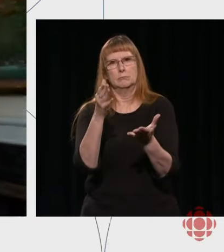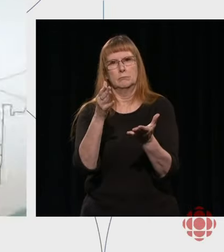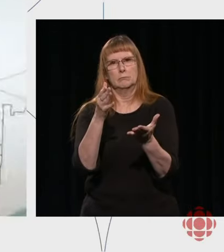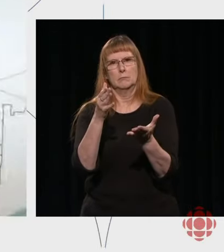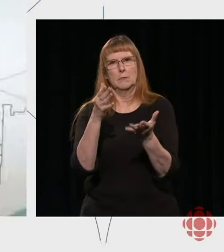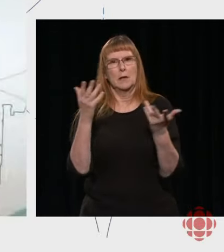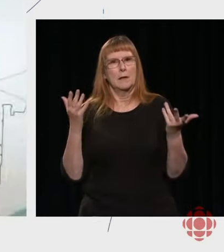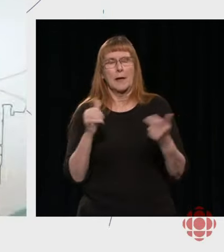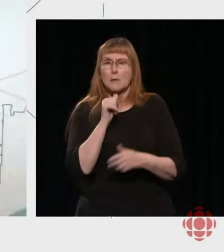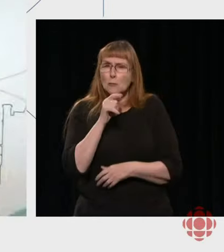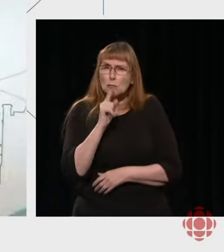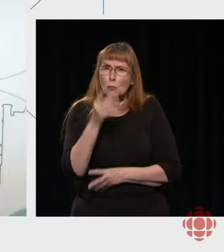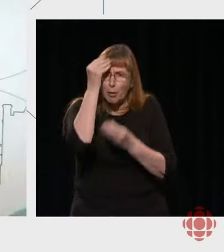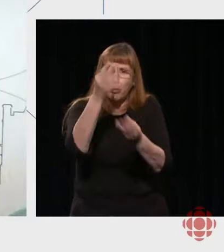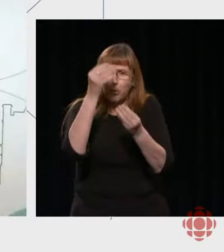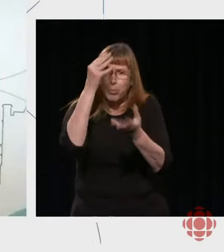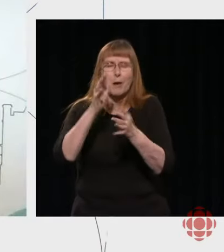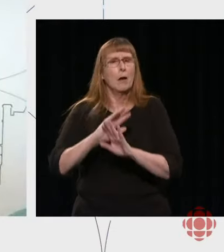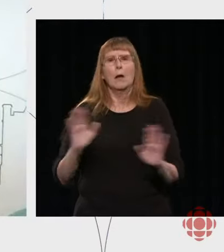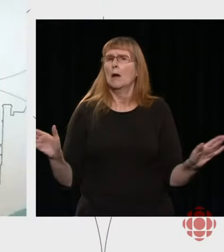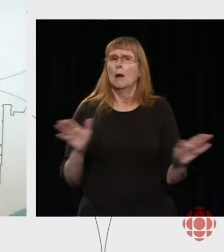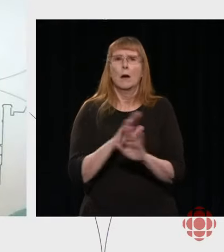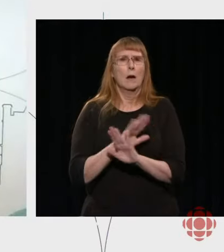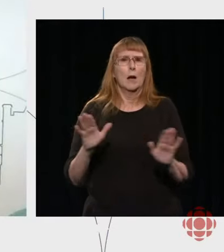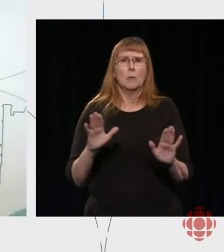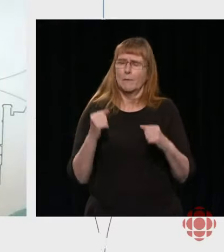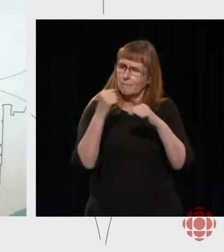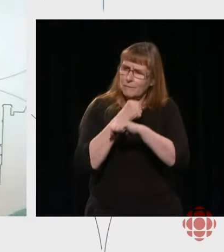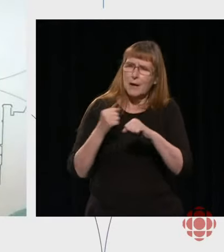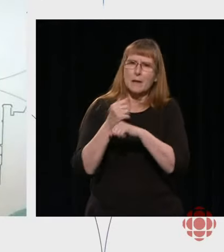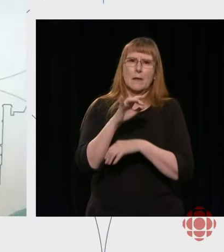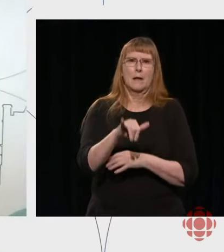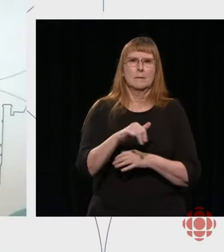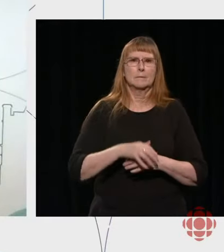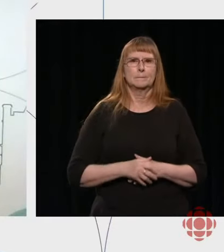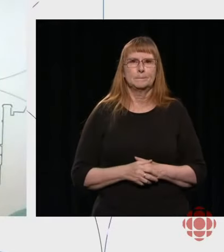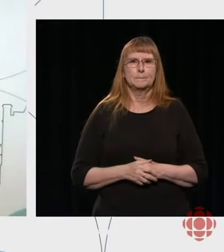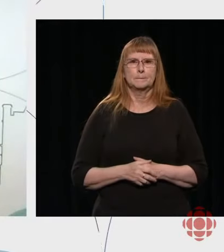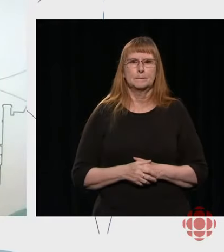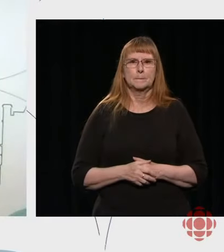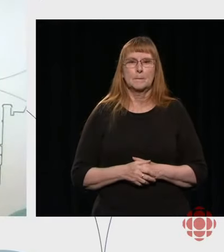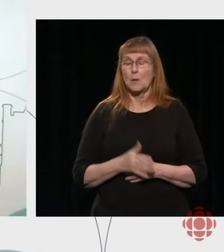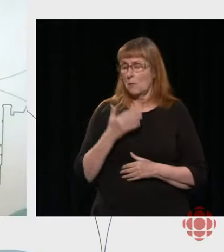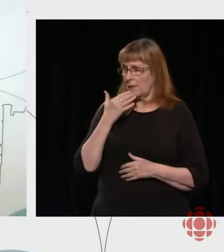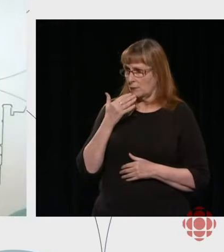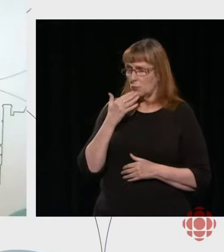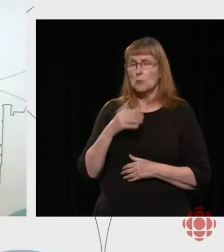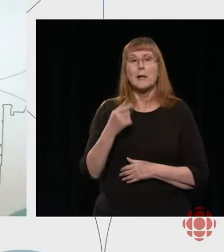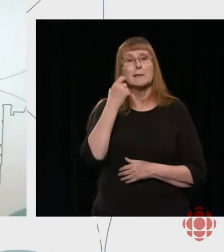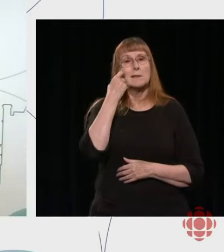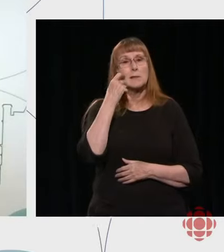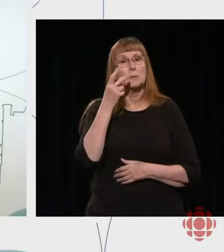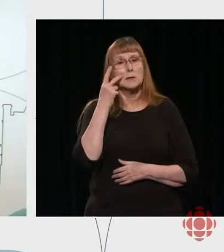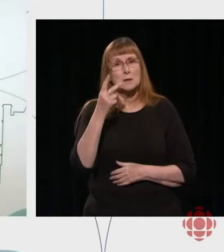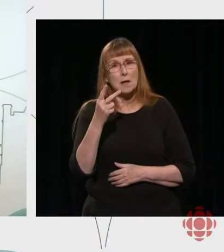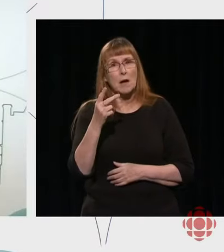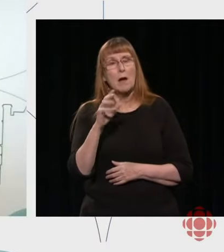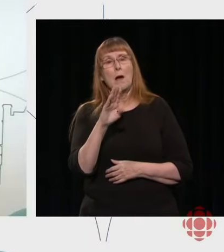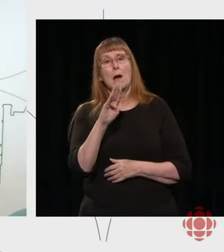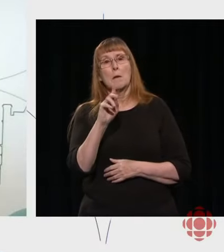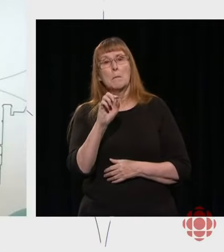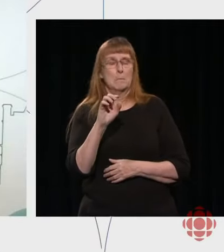you very much, Catherine. We saw a few minutes ago Barb William answering a question about power and politics. We would go back to you